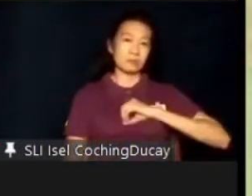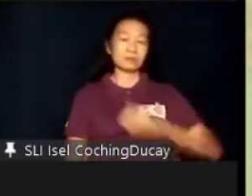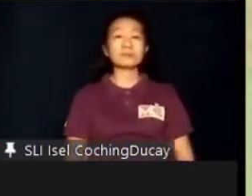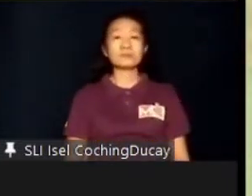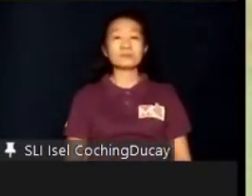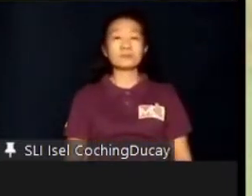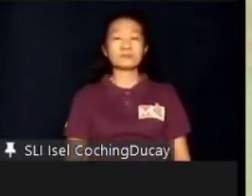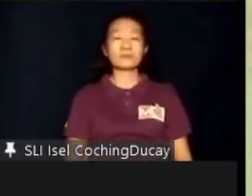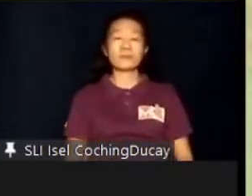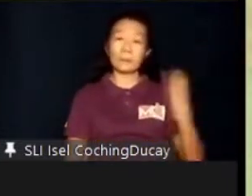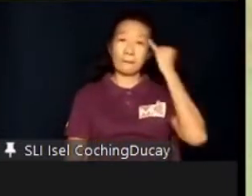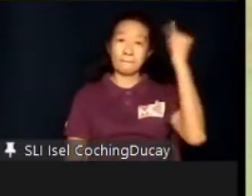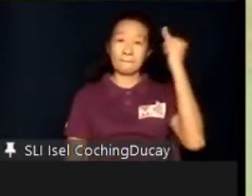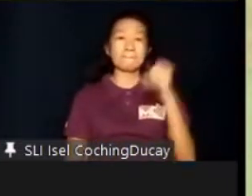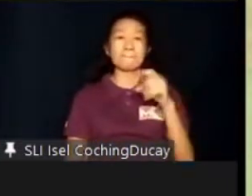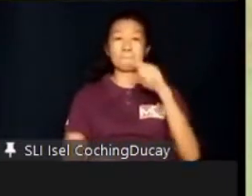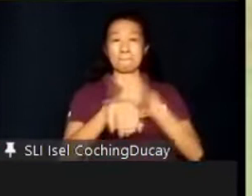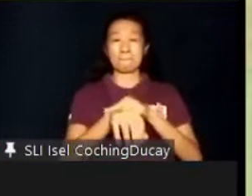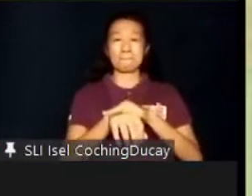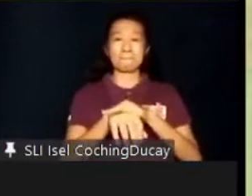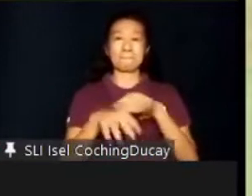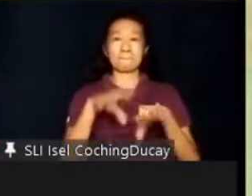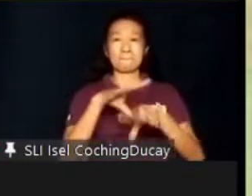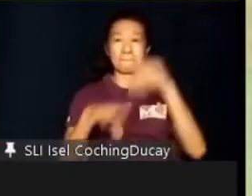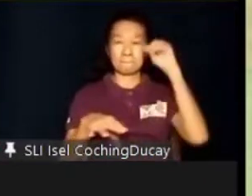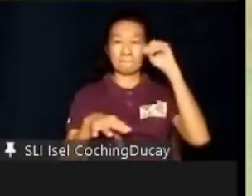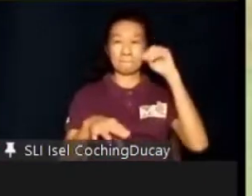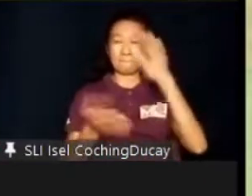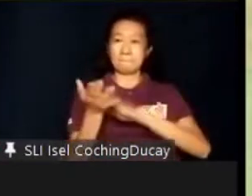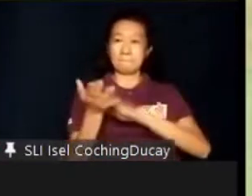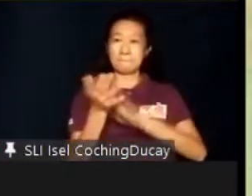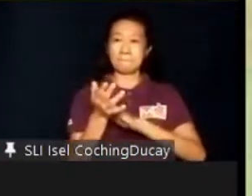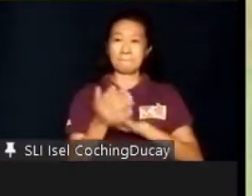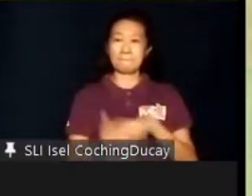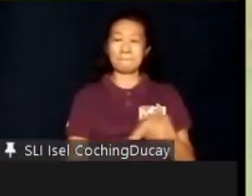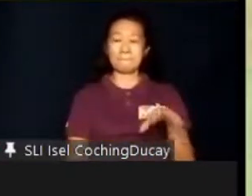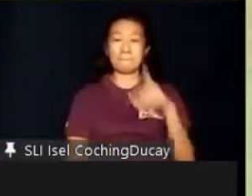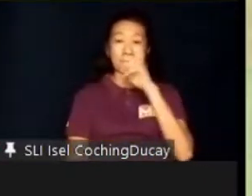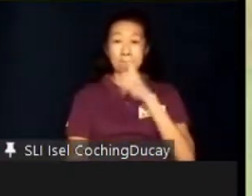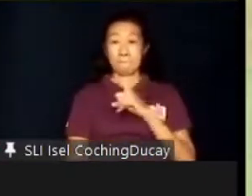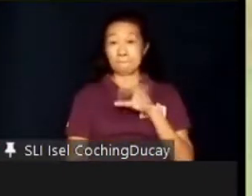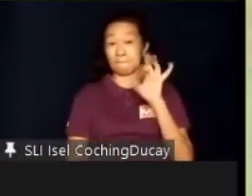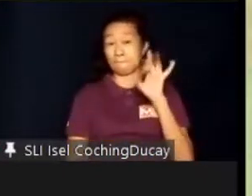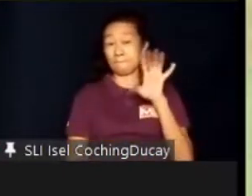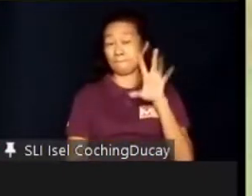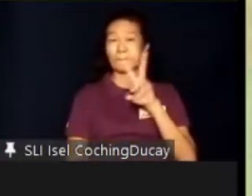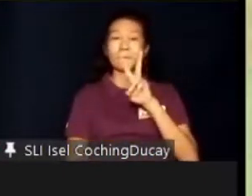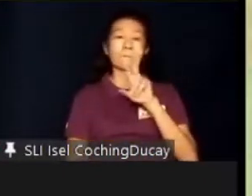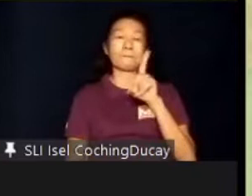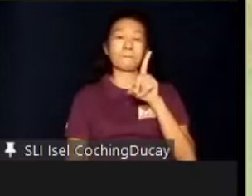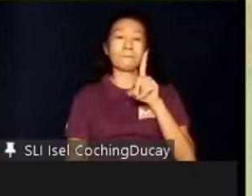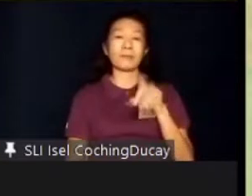Ideally, by the time the student exits school between 18 to 25 years old, legal